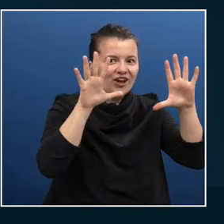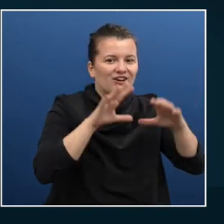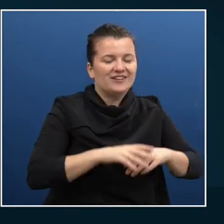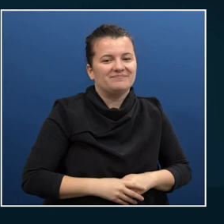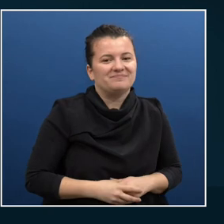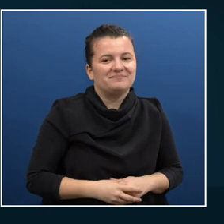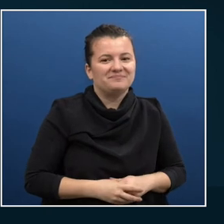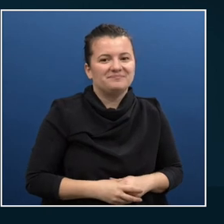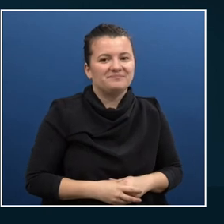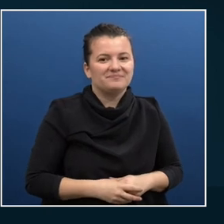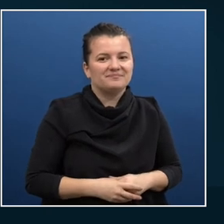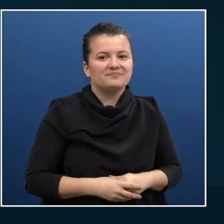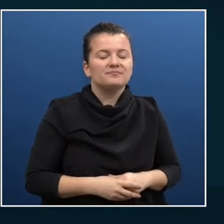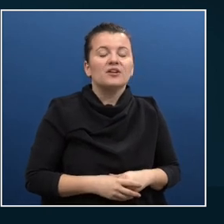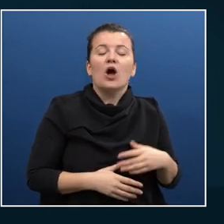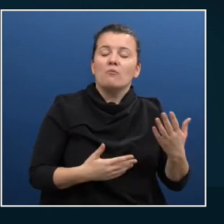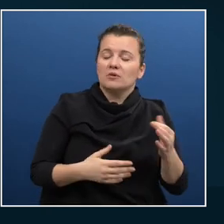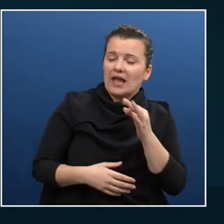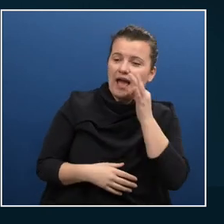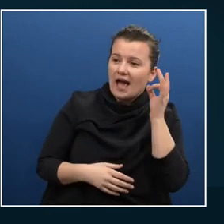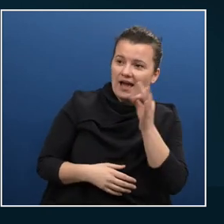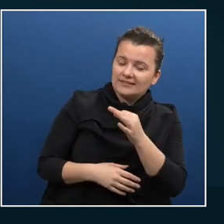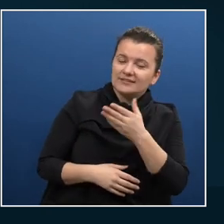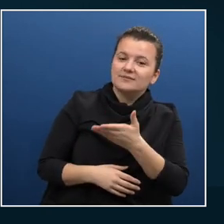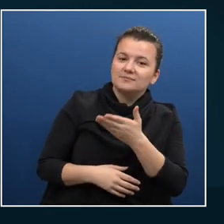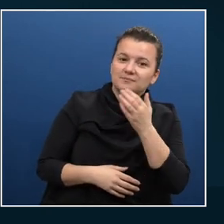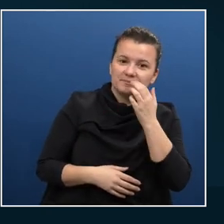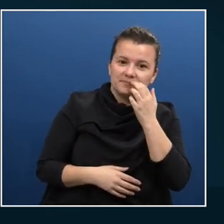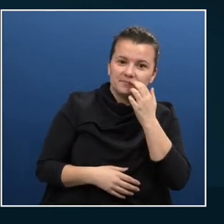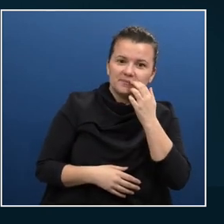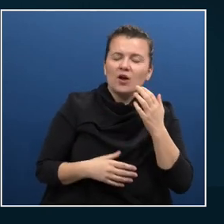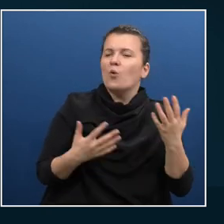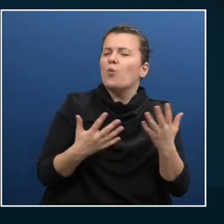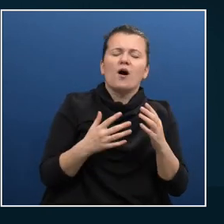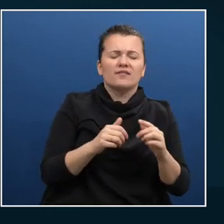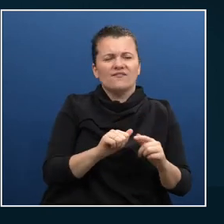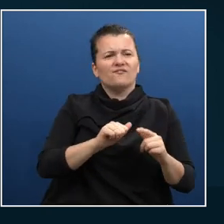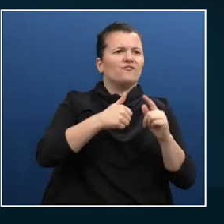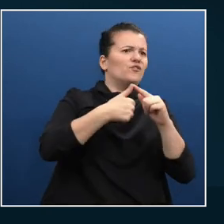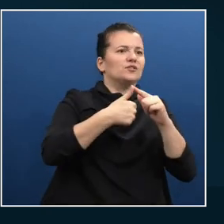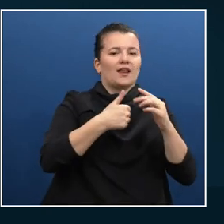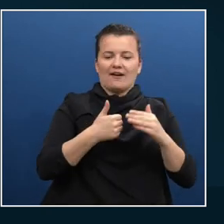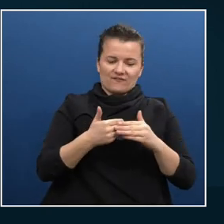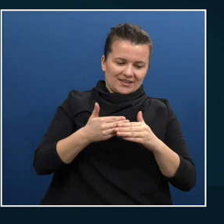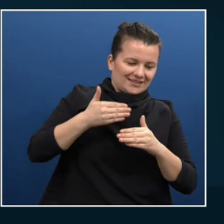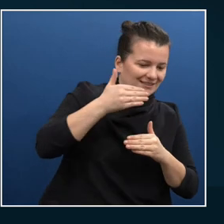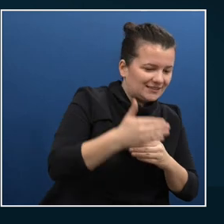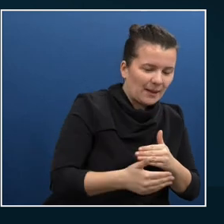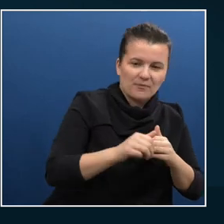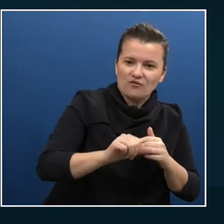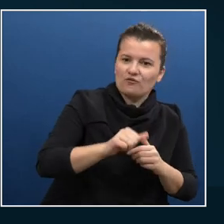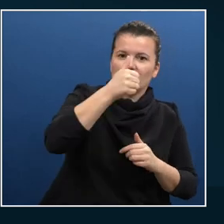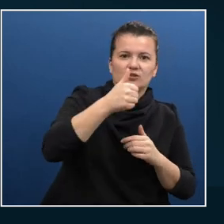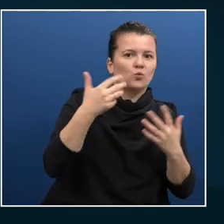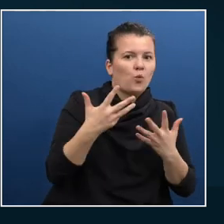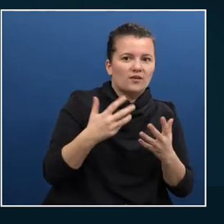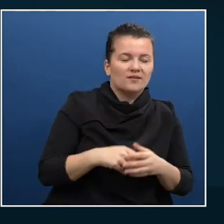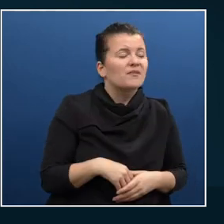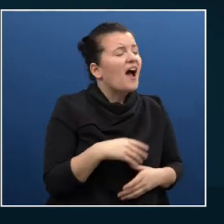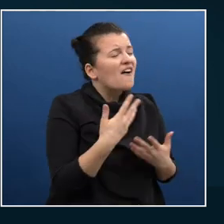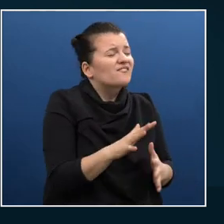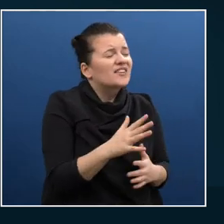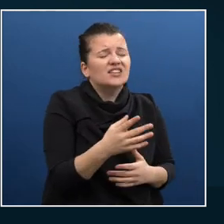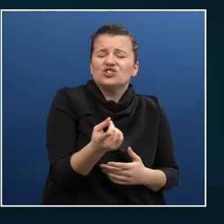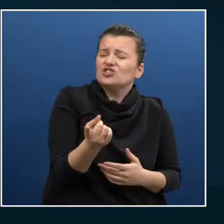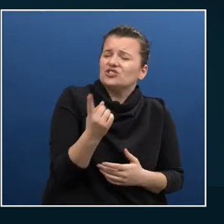we will ask you what is the main thing we'll start with? What is the one thing we have to do? But you already told us. We have to use the tools